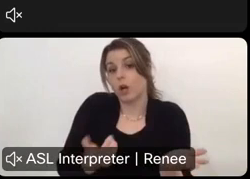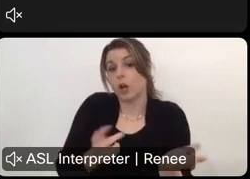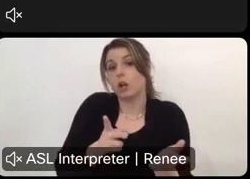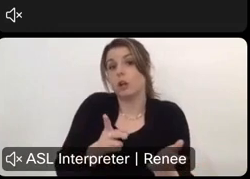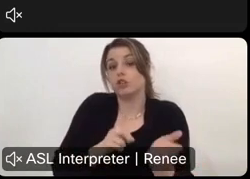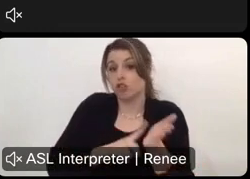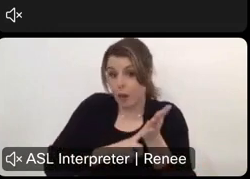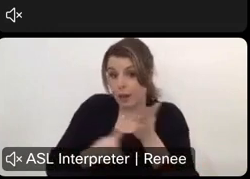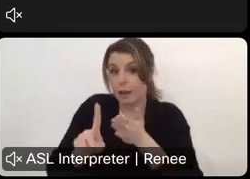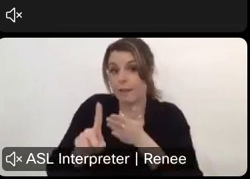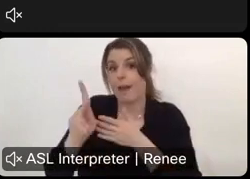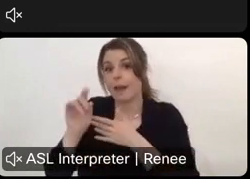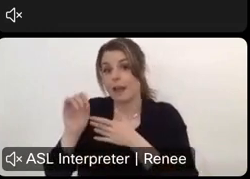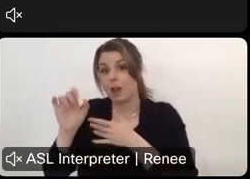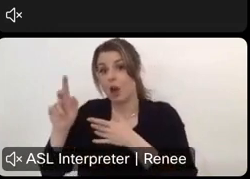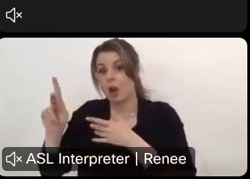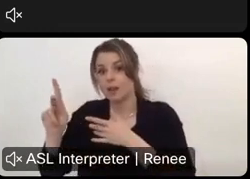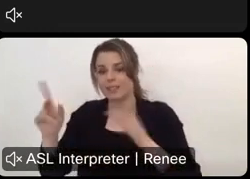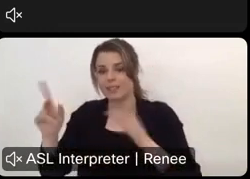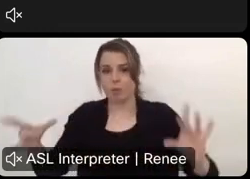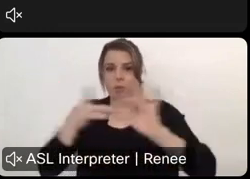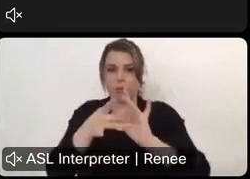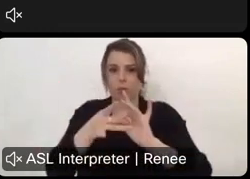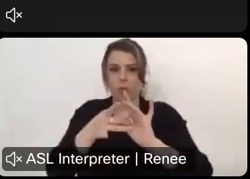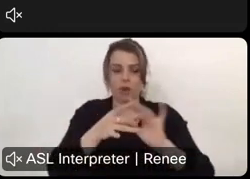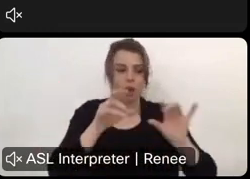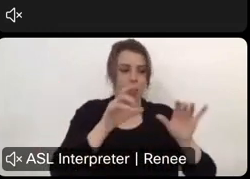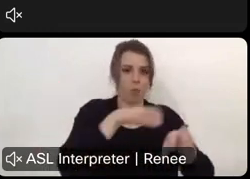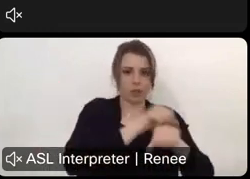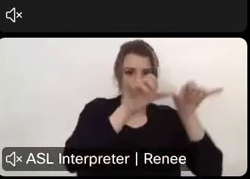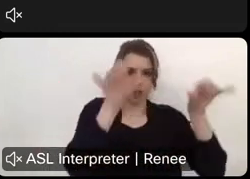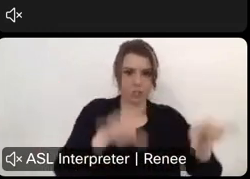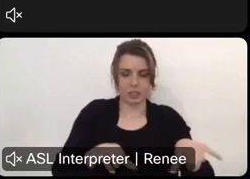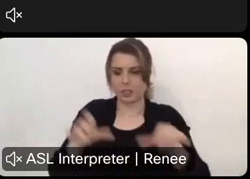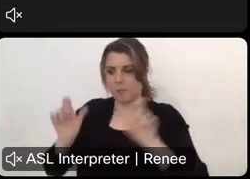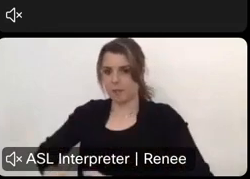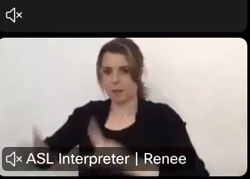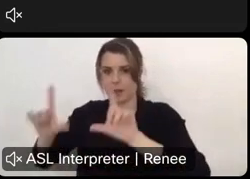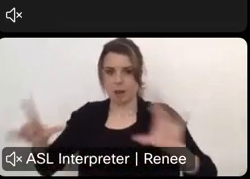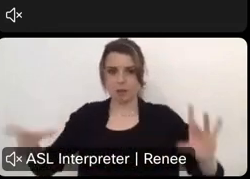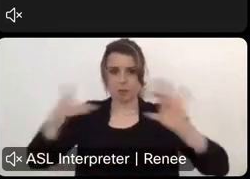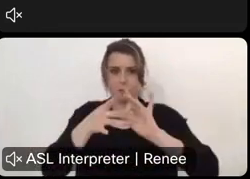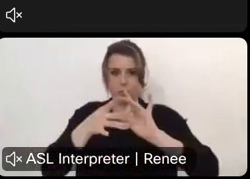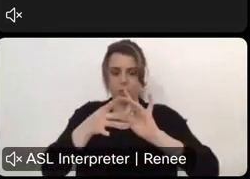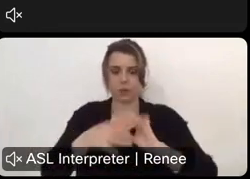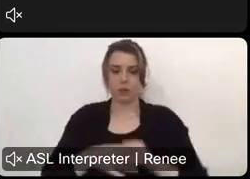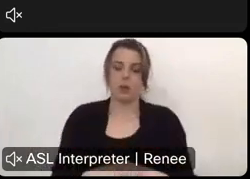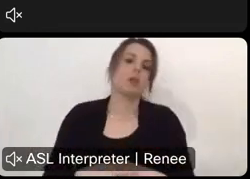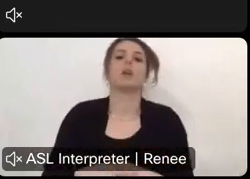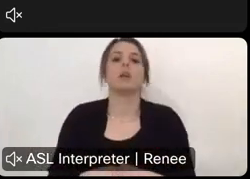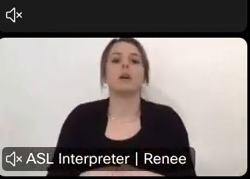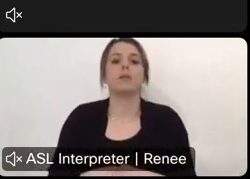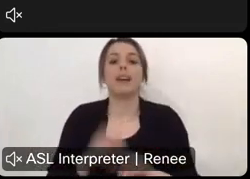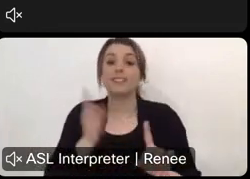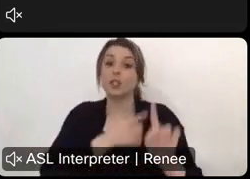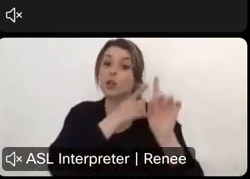and the ability for kiosks to tie to that reservation system are a part of that. And that is our goal moving forward to ensure that all of our